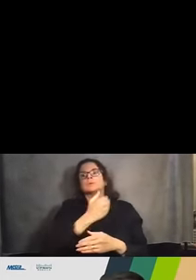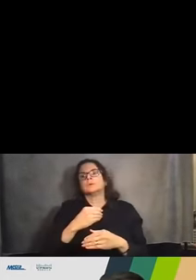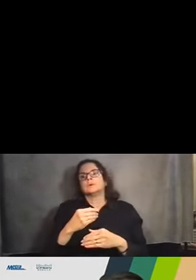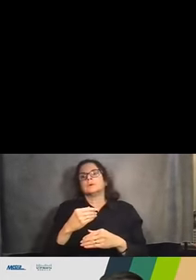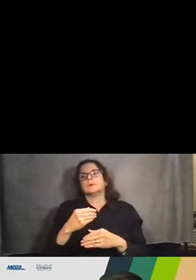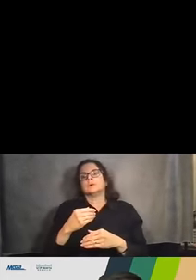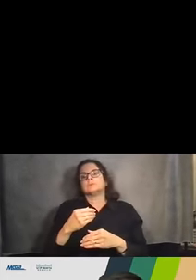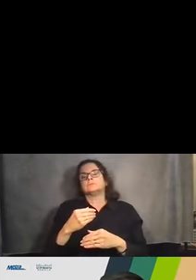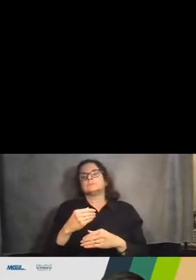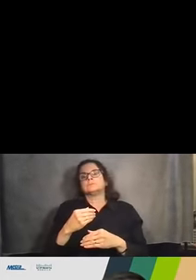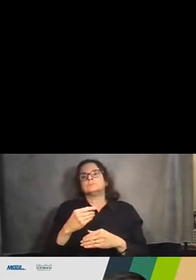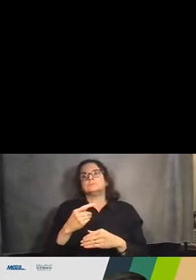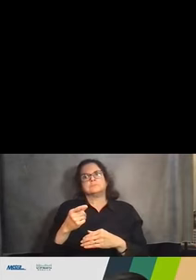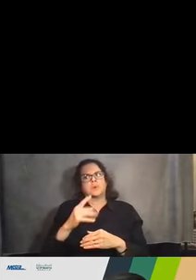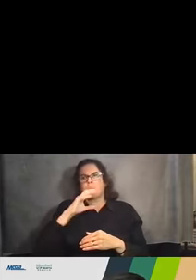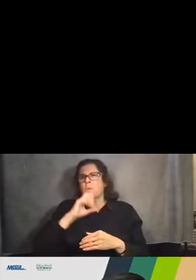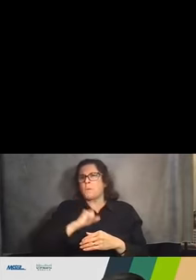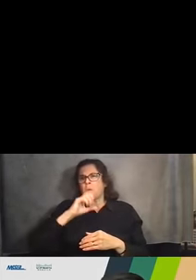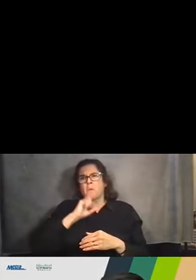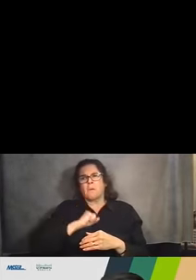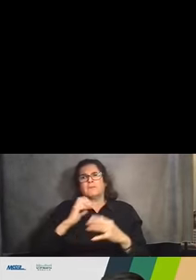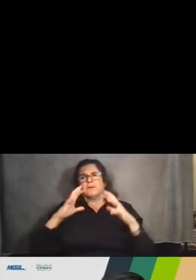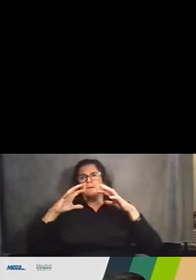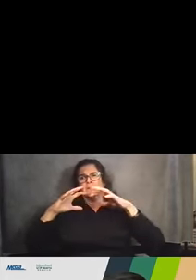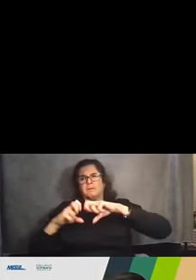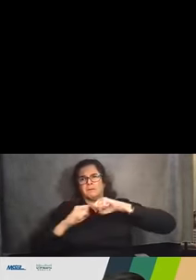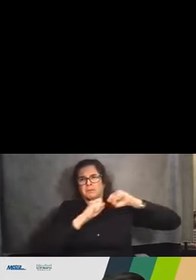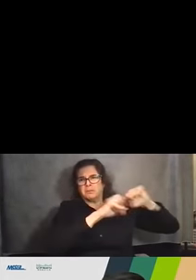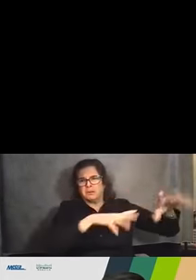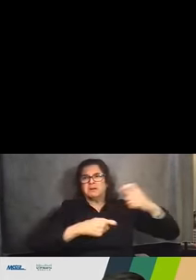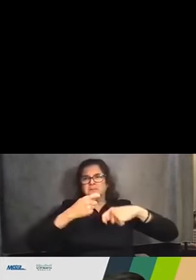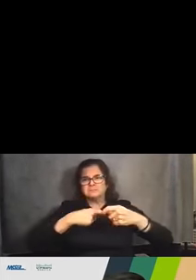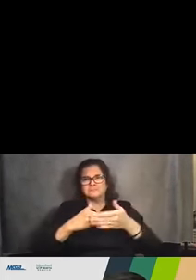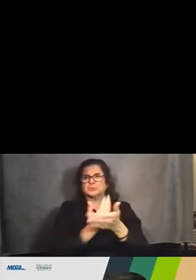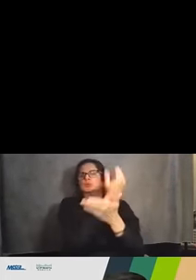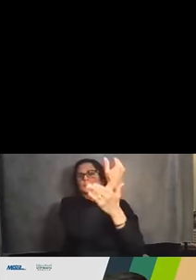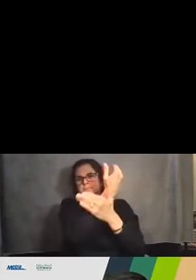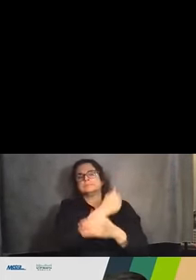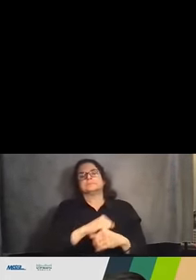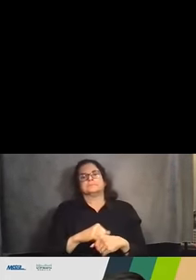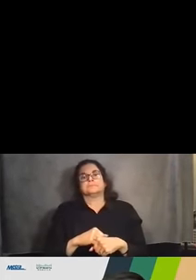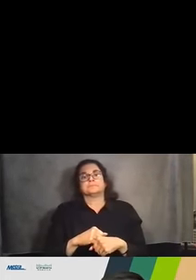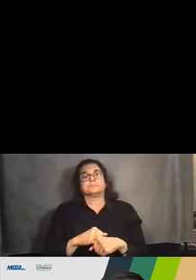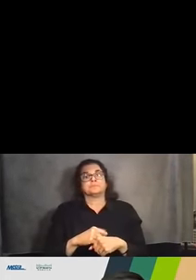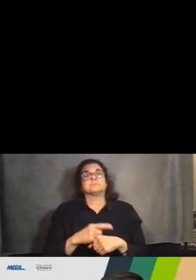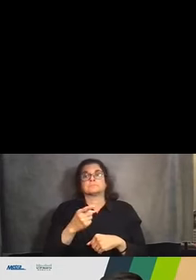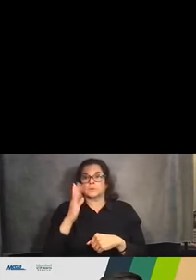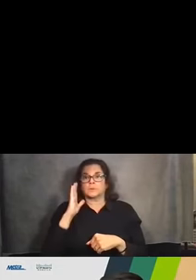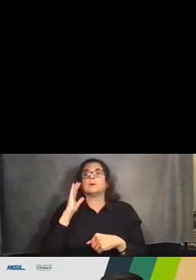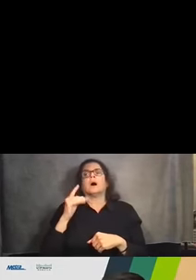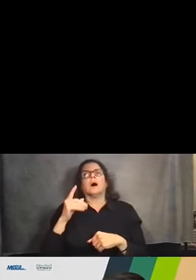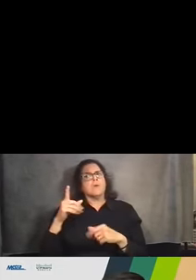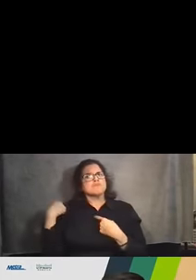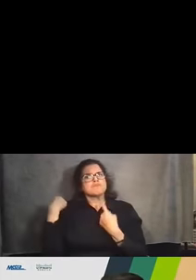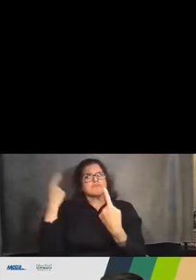past their expected useful life. These bridges are certainly safe there they're maintained, but that maintenance